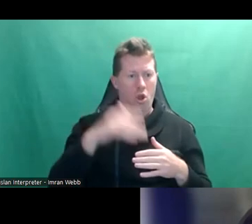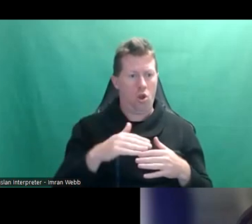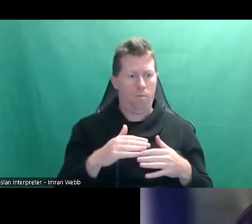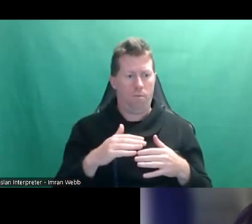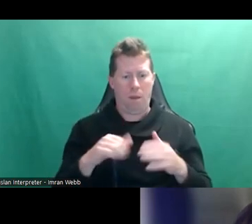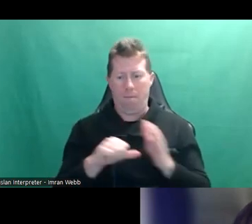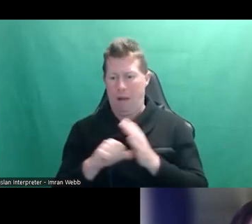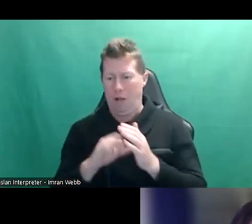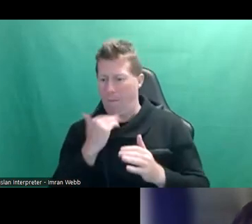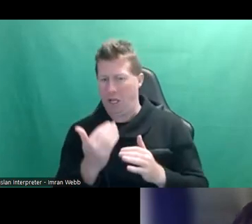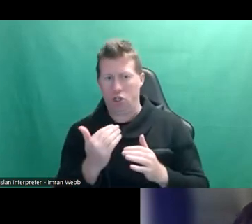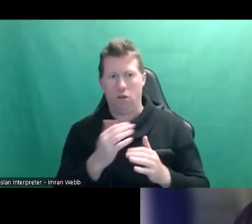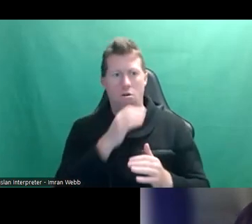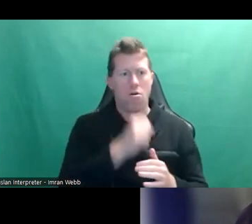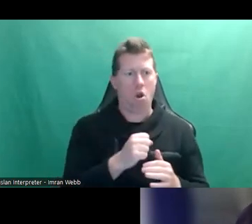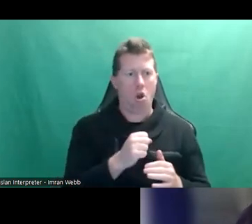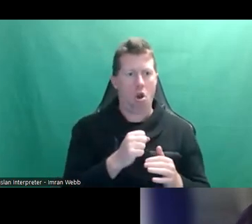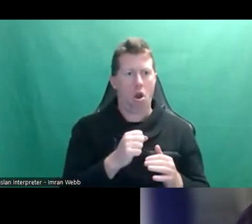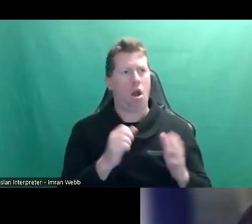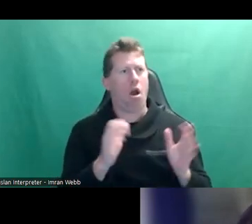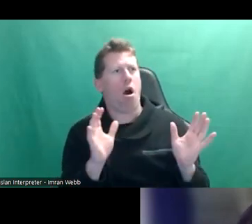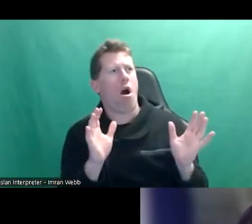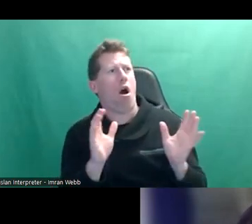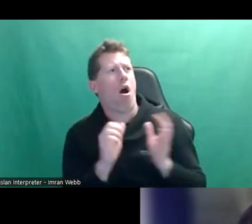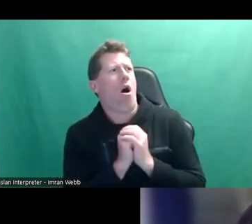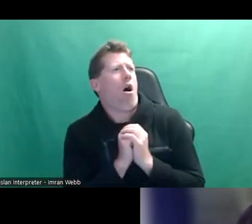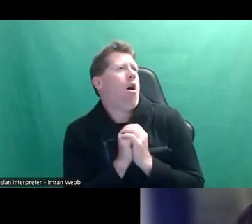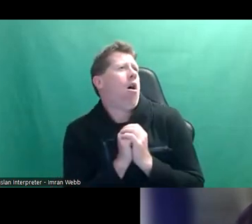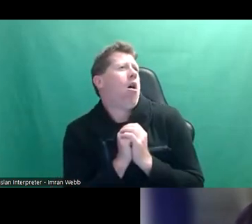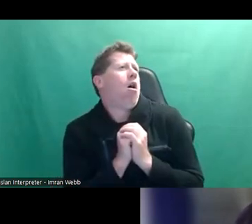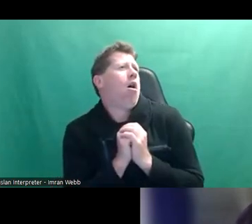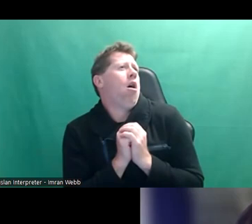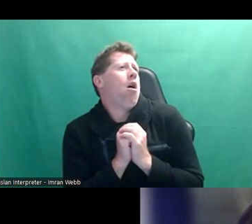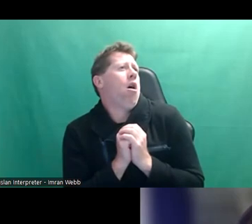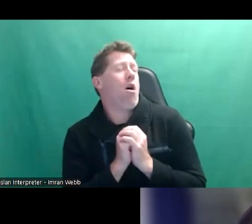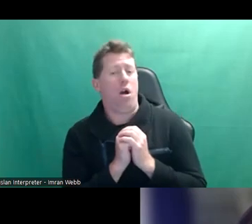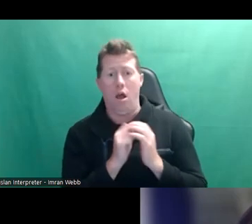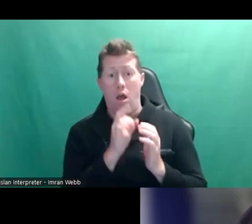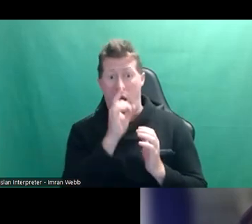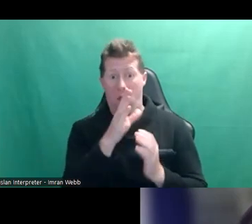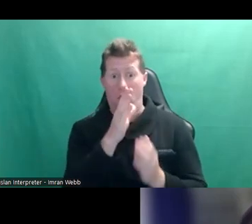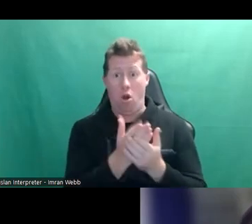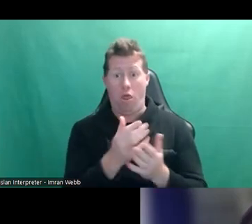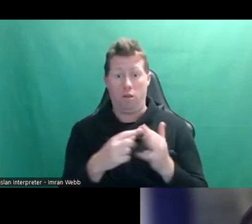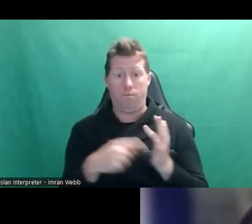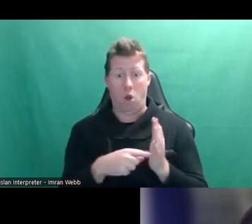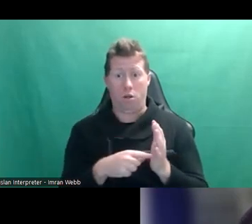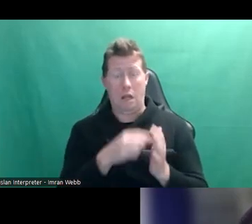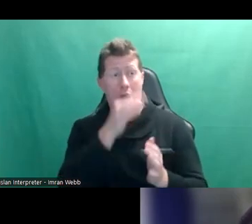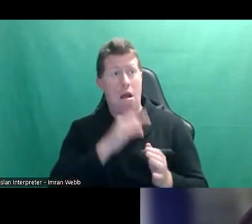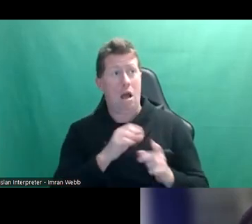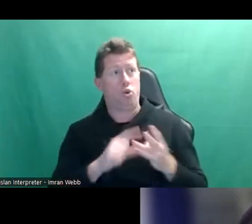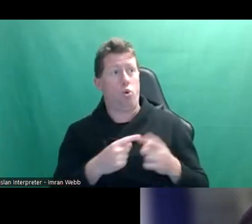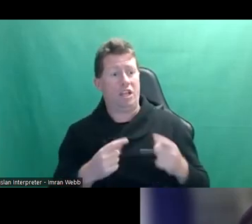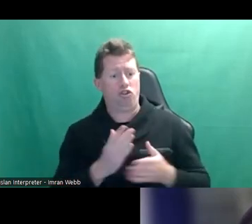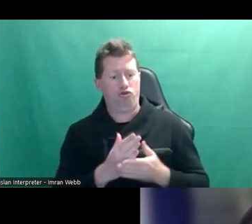-old. And he's this guy who she's worshipped for years. So were he to put her on the spot and ask to do things that she really didn't feel